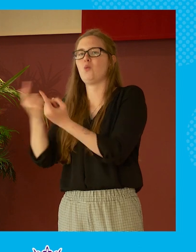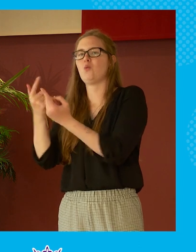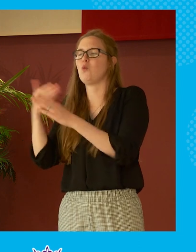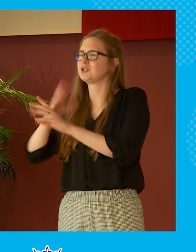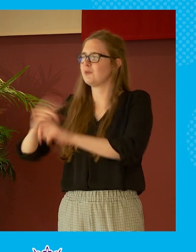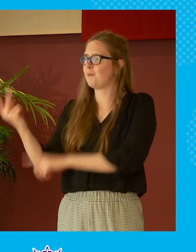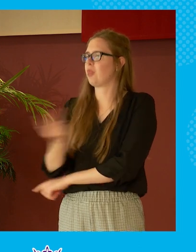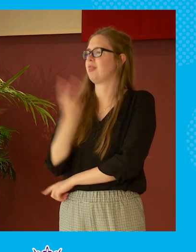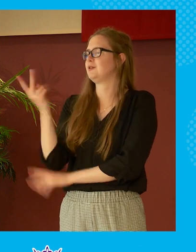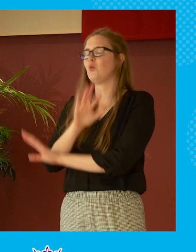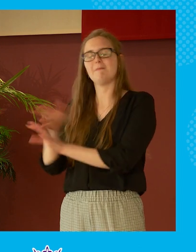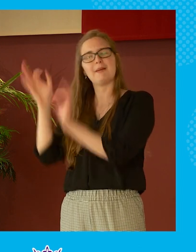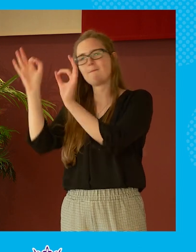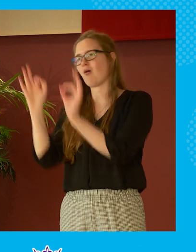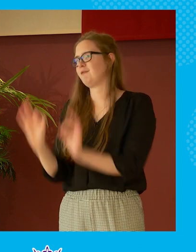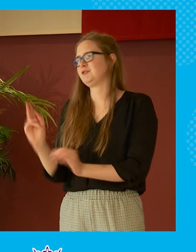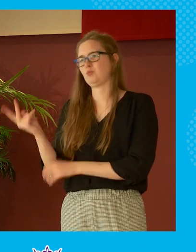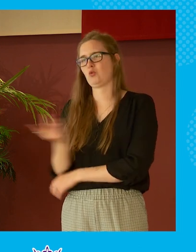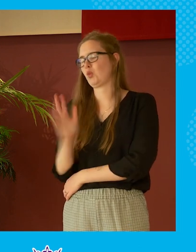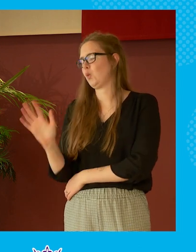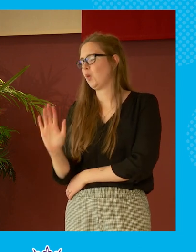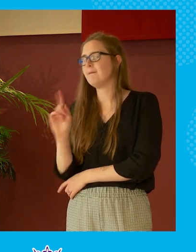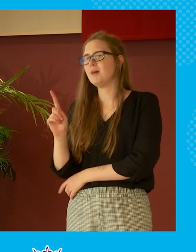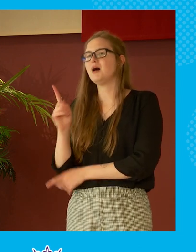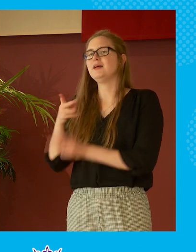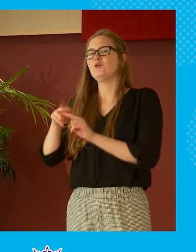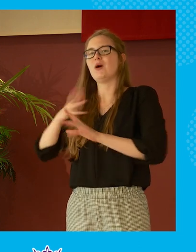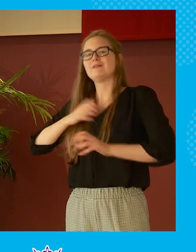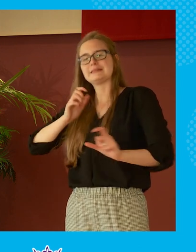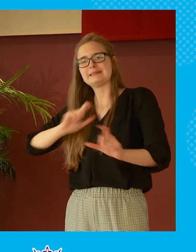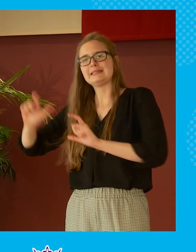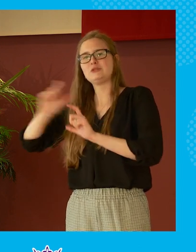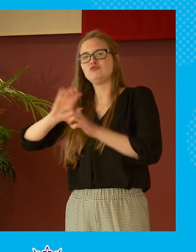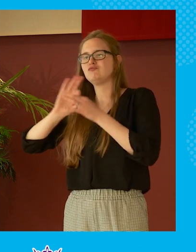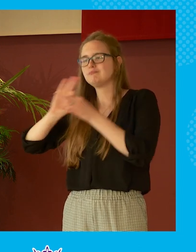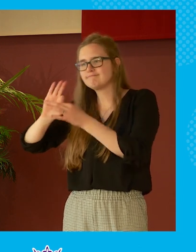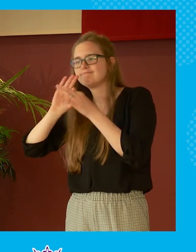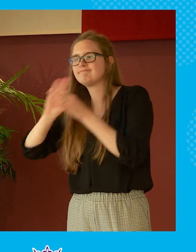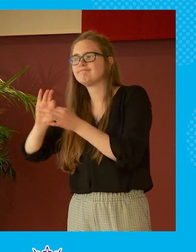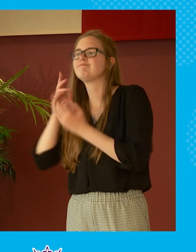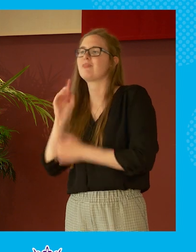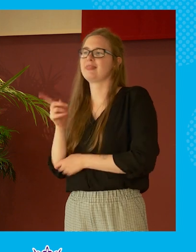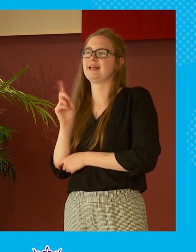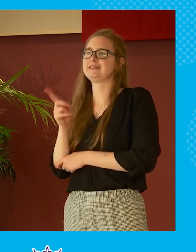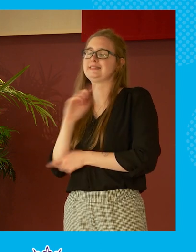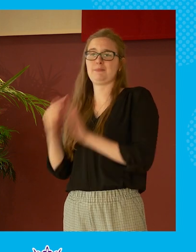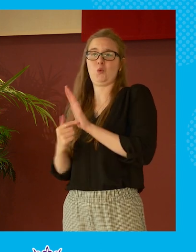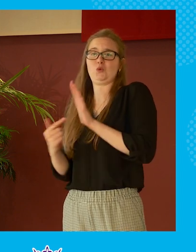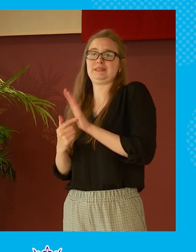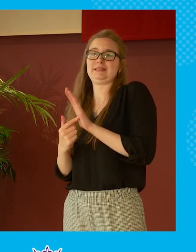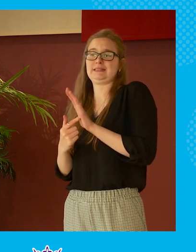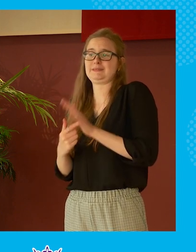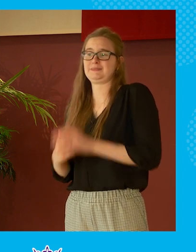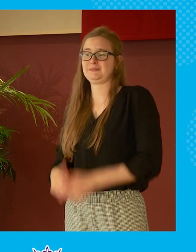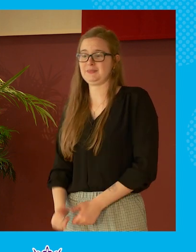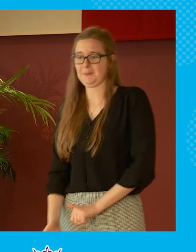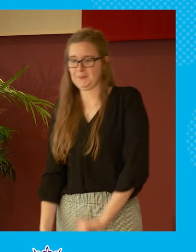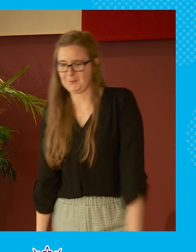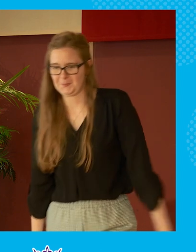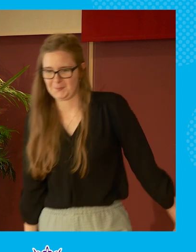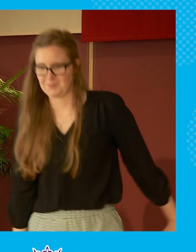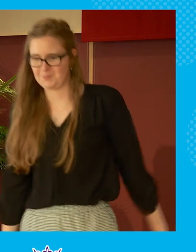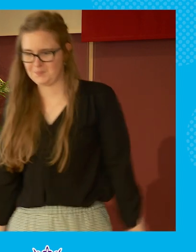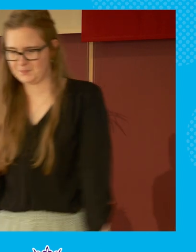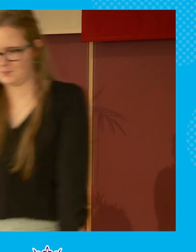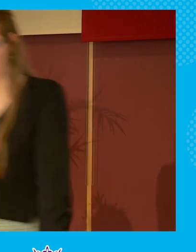of you it might not be perfect for either of you but if you have a continuing relationship then that is going to be important that's a big part of the problem